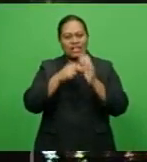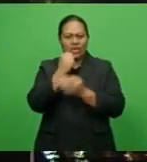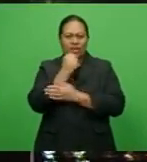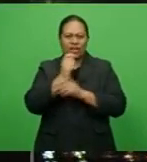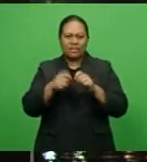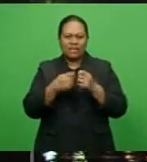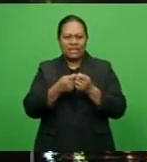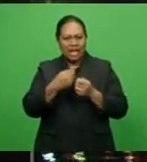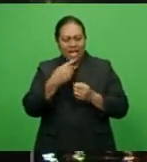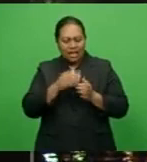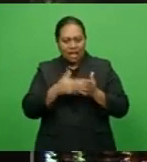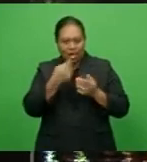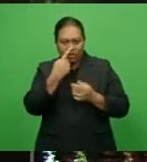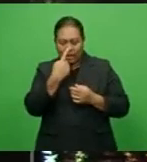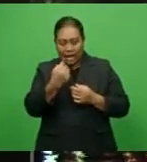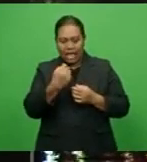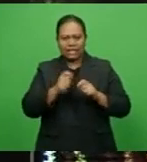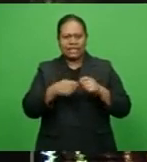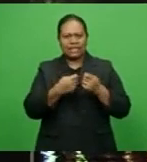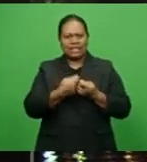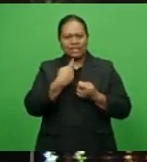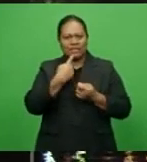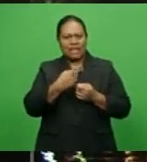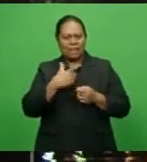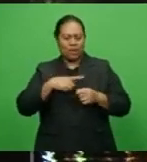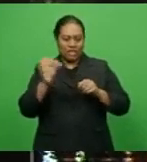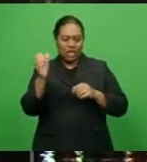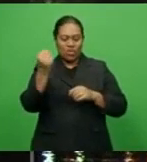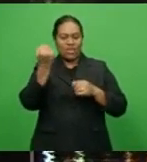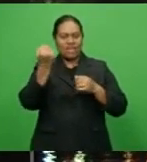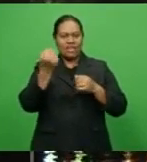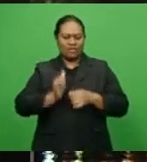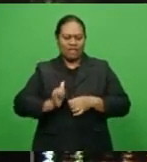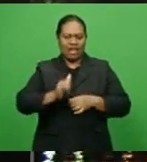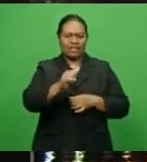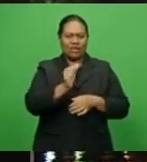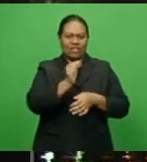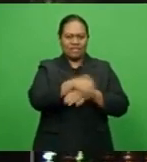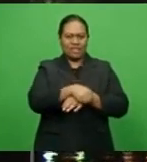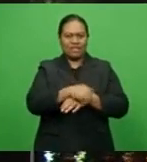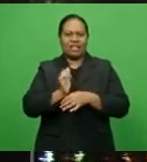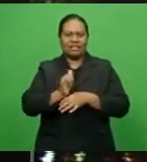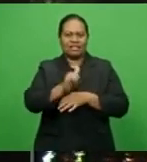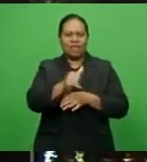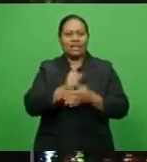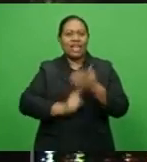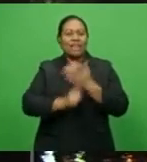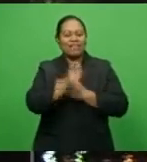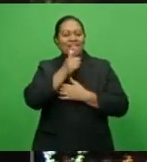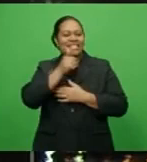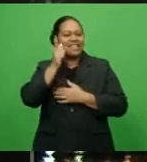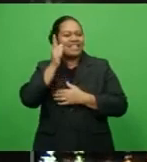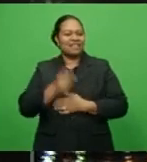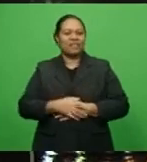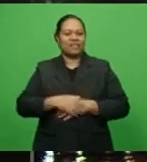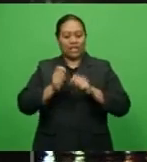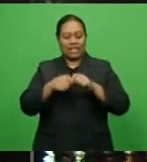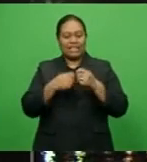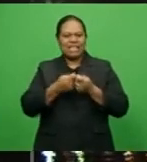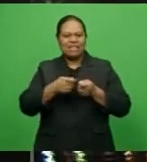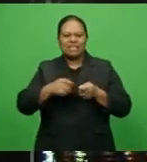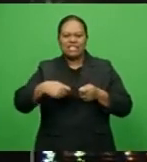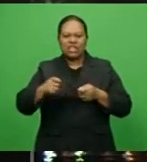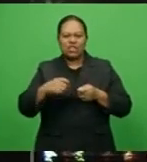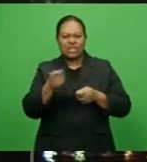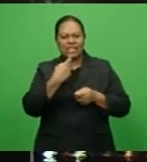counting themselves lucky after winning their skipper cup match against Yasawa at Churchill Park in Lautoka yesterday. Team Secretary Jeff